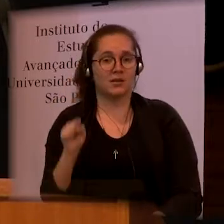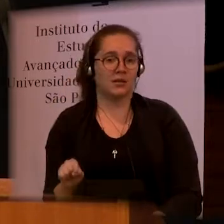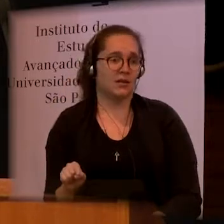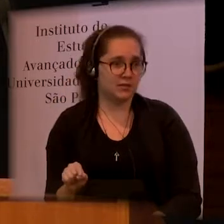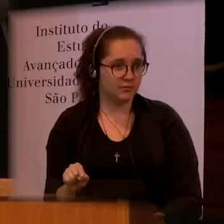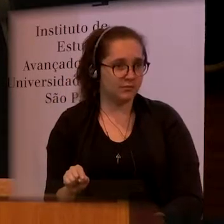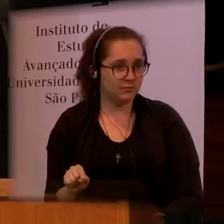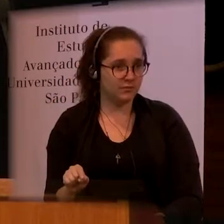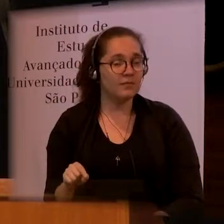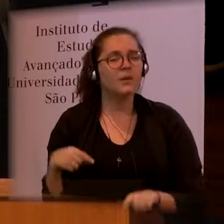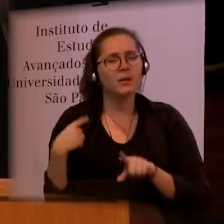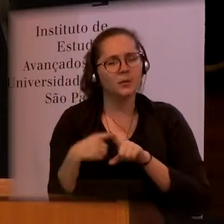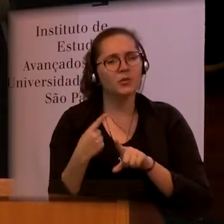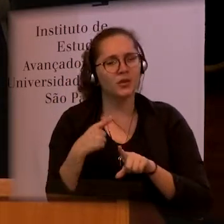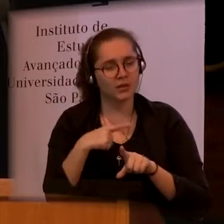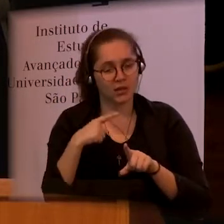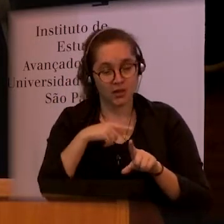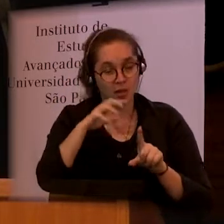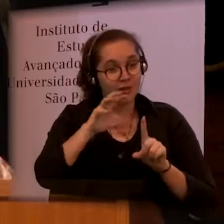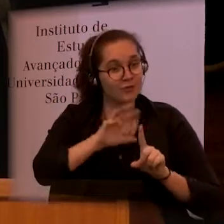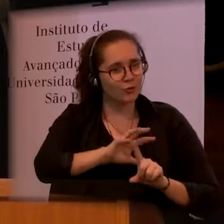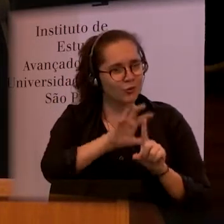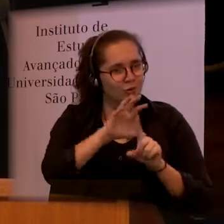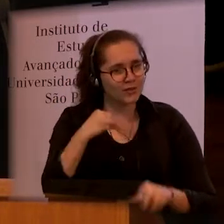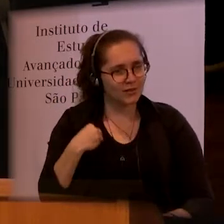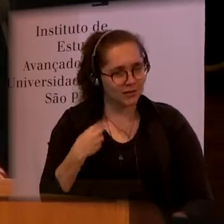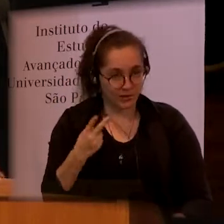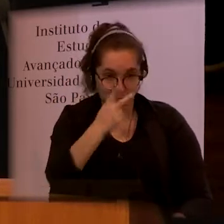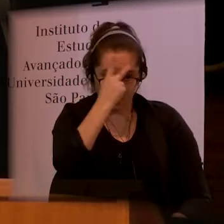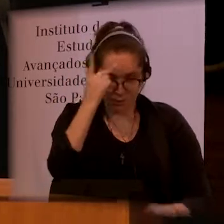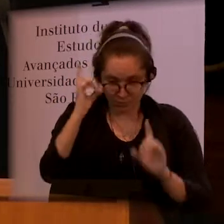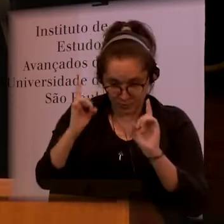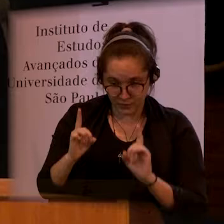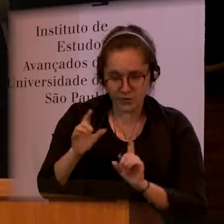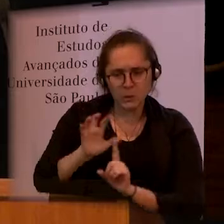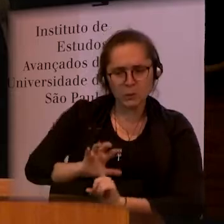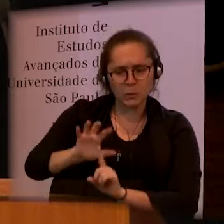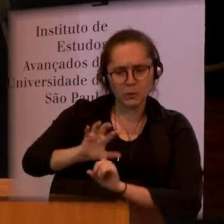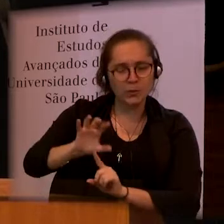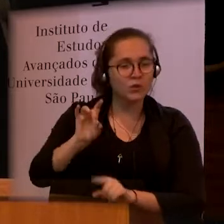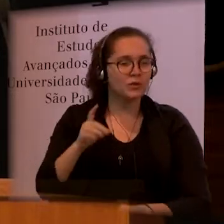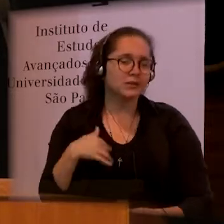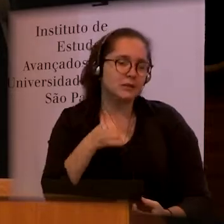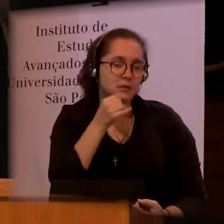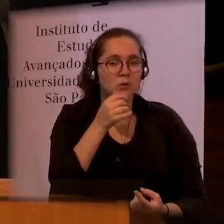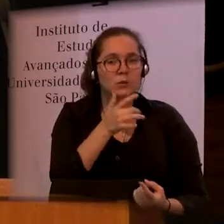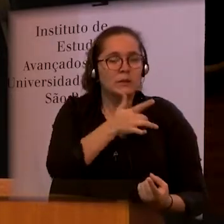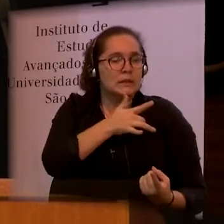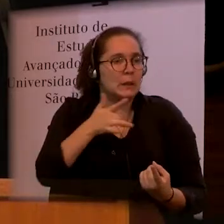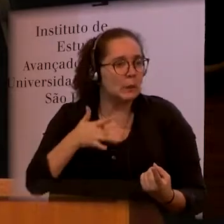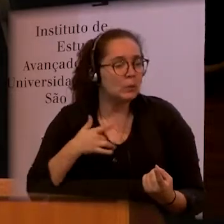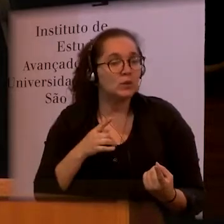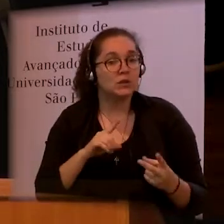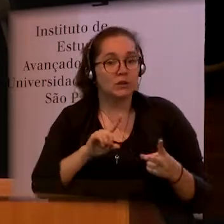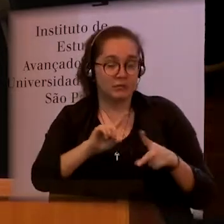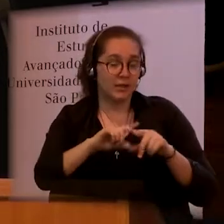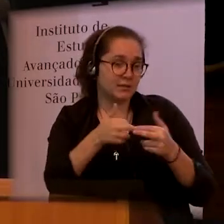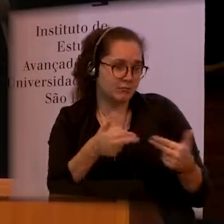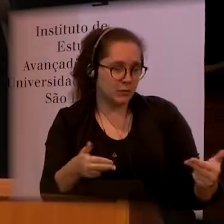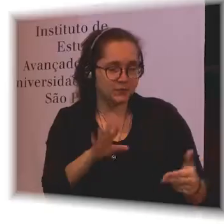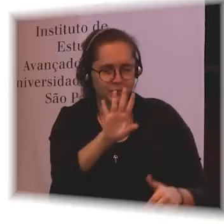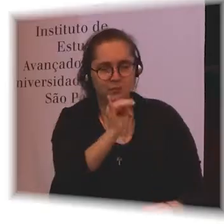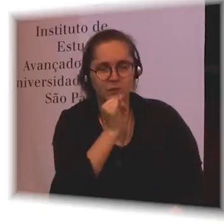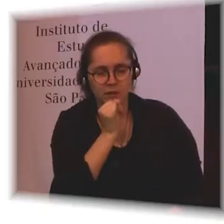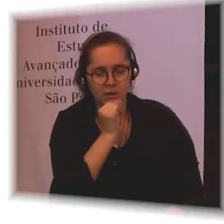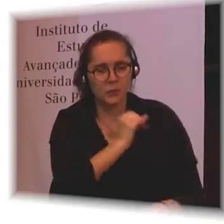people's lives, people with disabilities, not just their health but other things as well. So for instance, this is